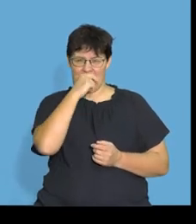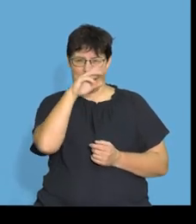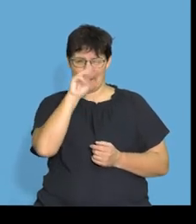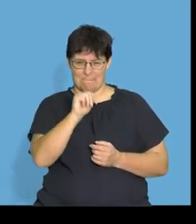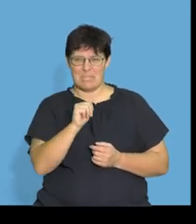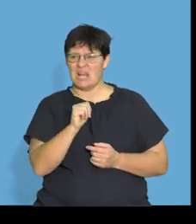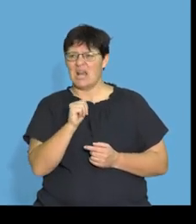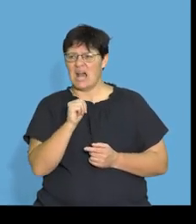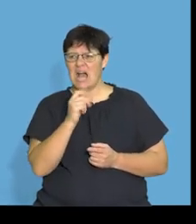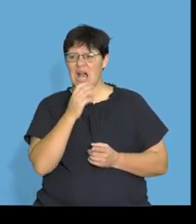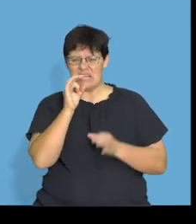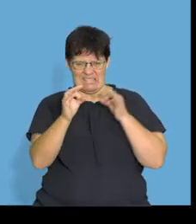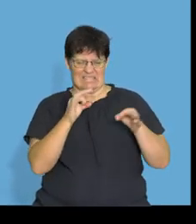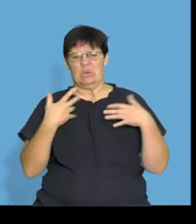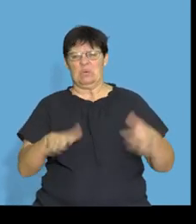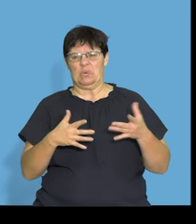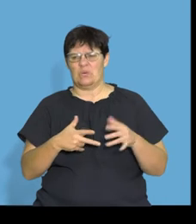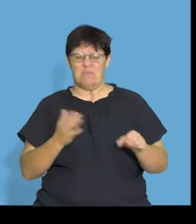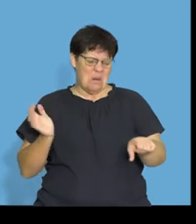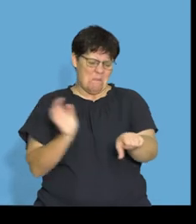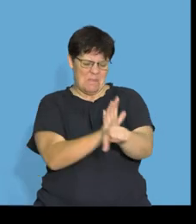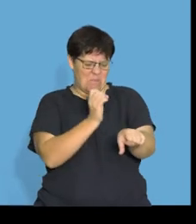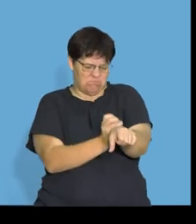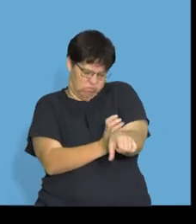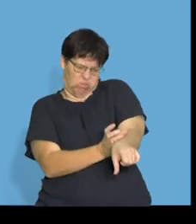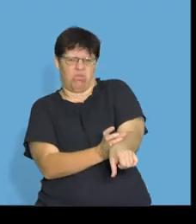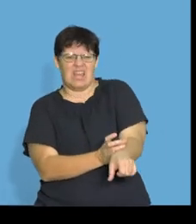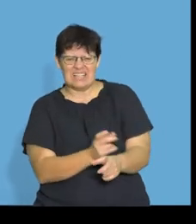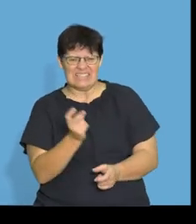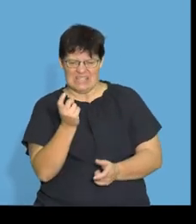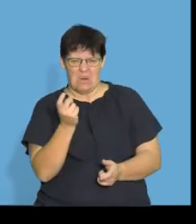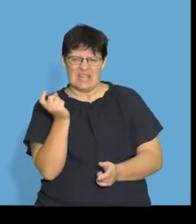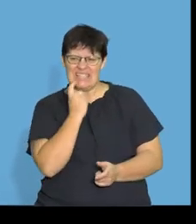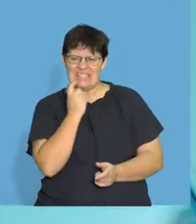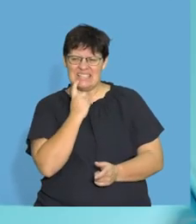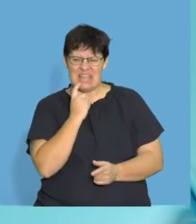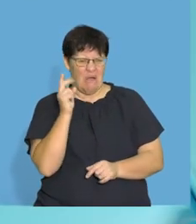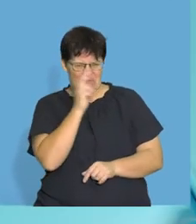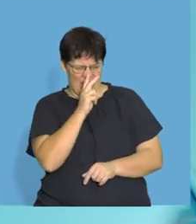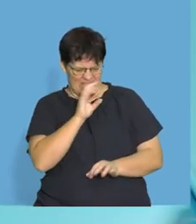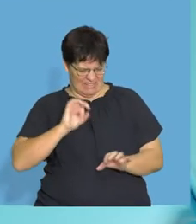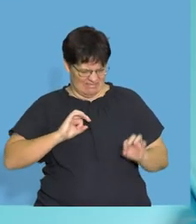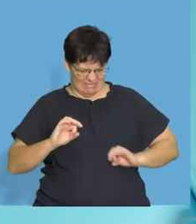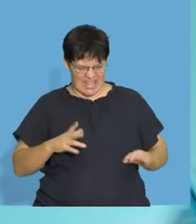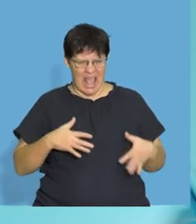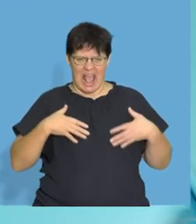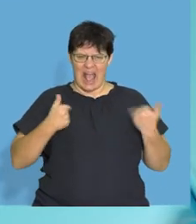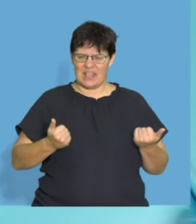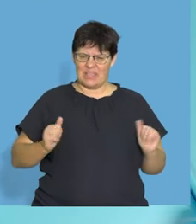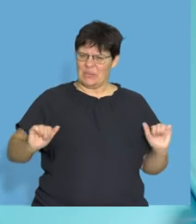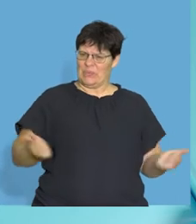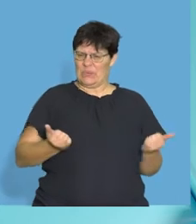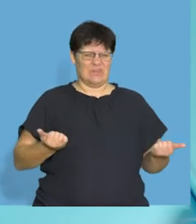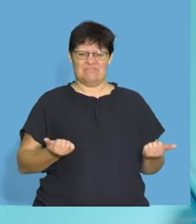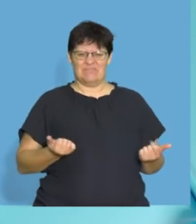You bruise very easily. And you've got all these funny marks on your skin, all right? And doesn't heal properly. Your sores